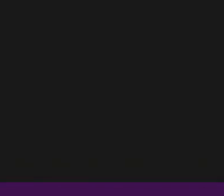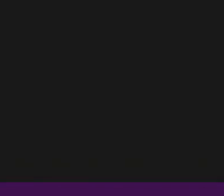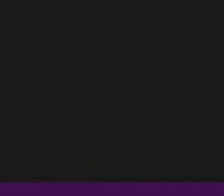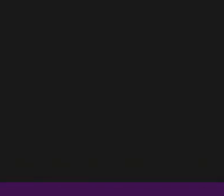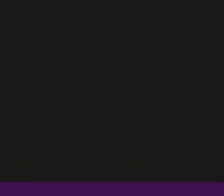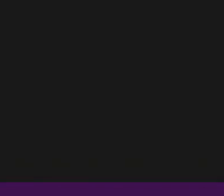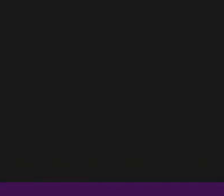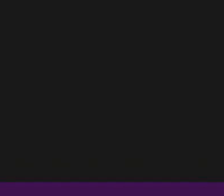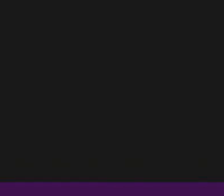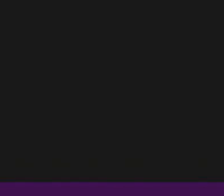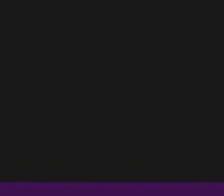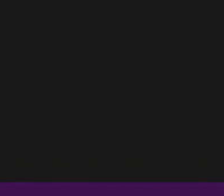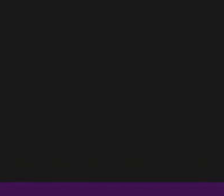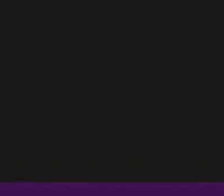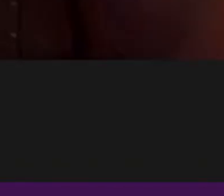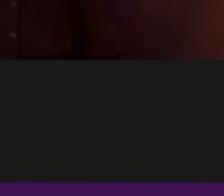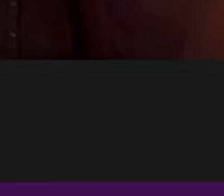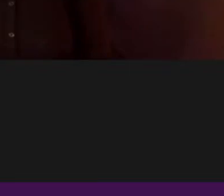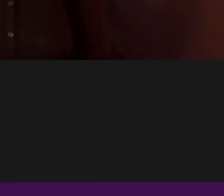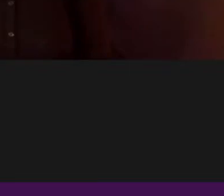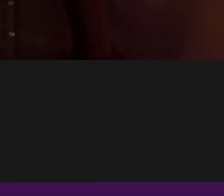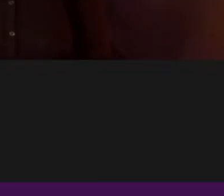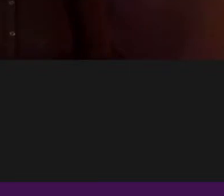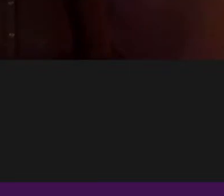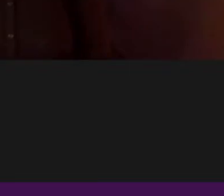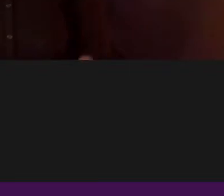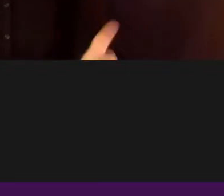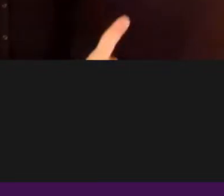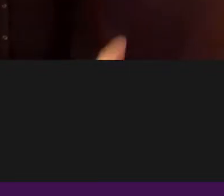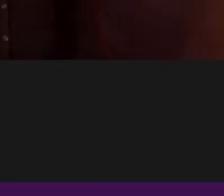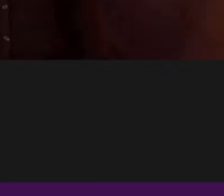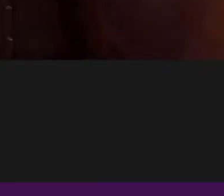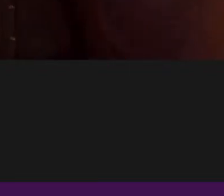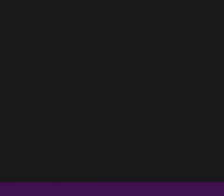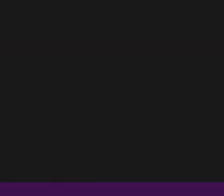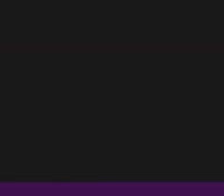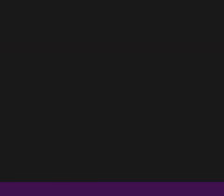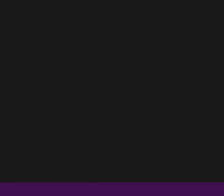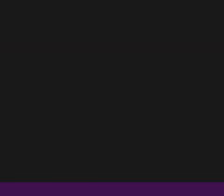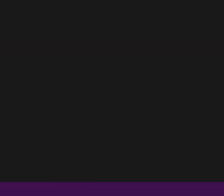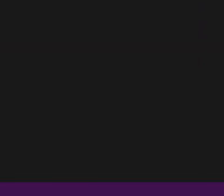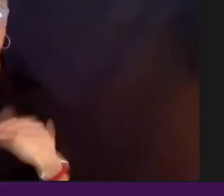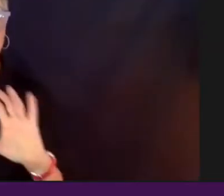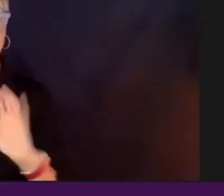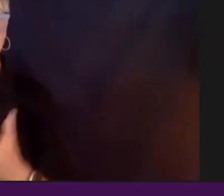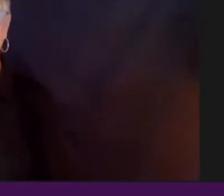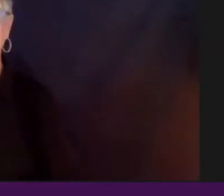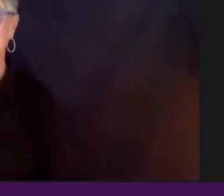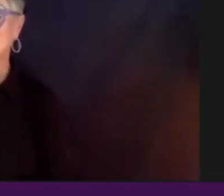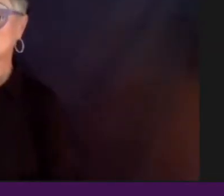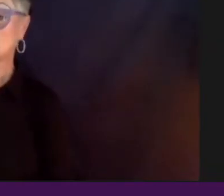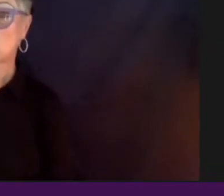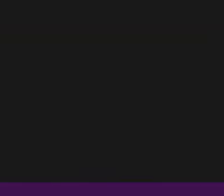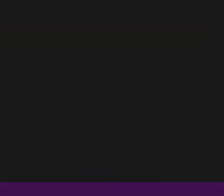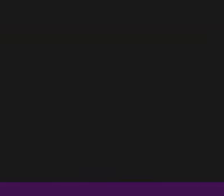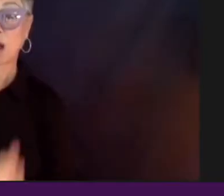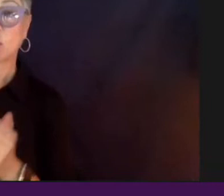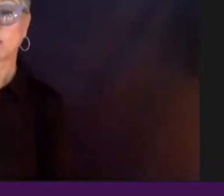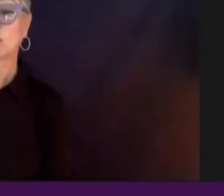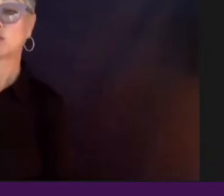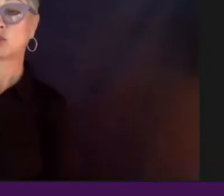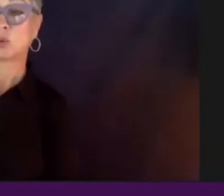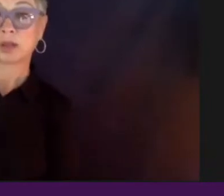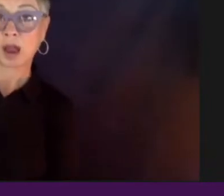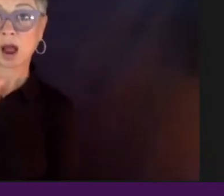All right. Our next group is, uh, Nova with Julia and Chris Schmidt,